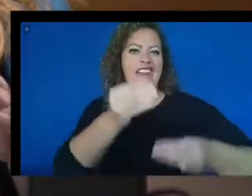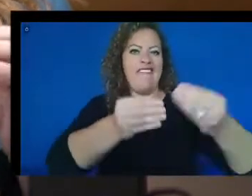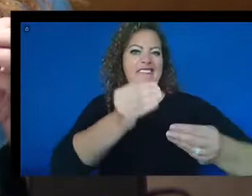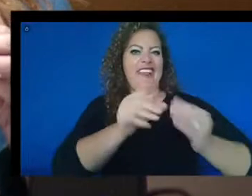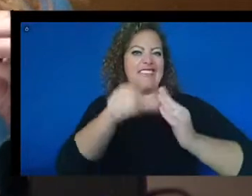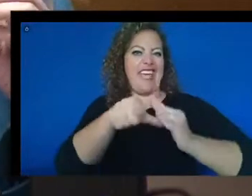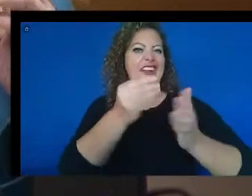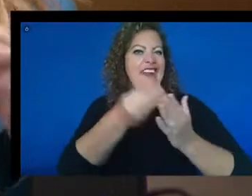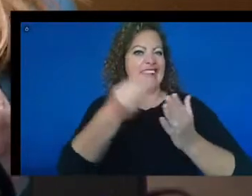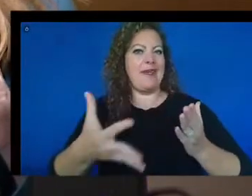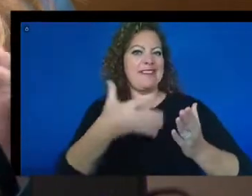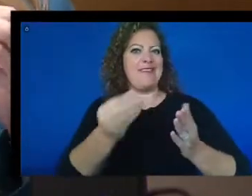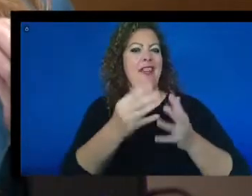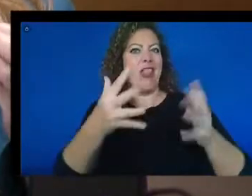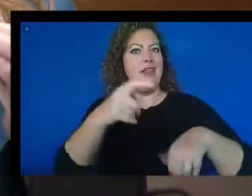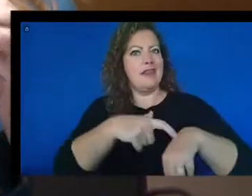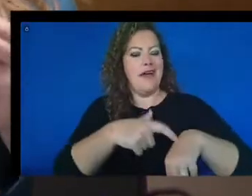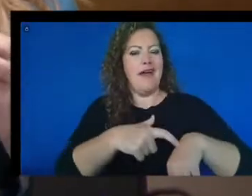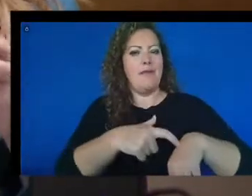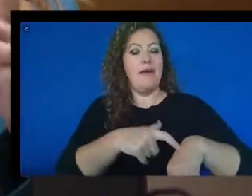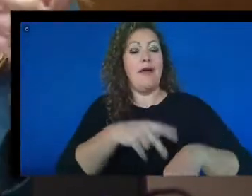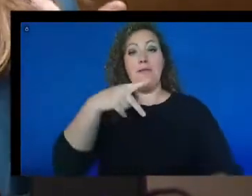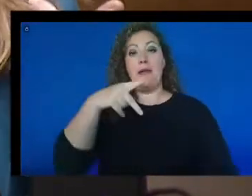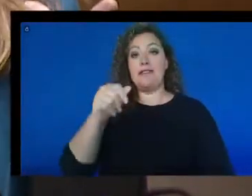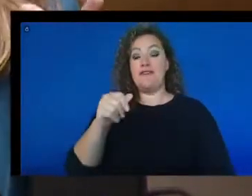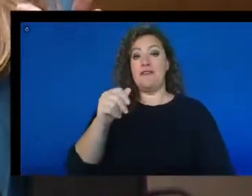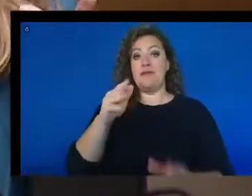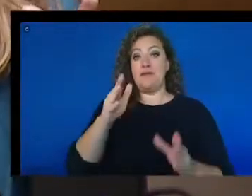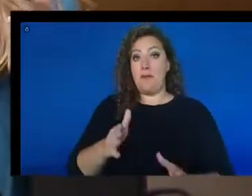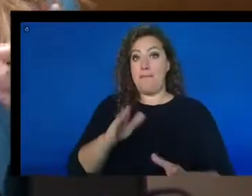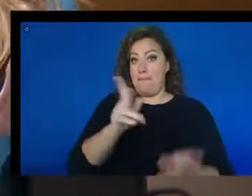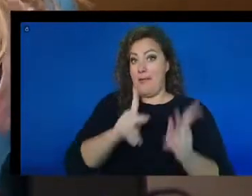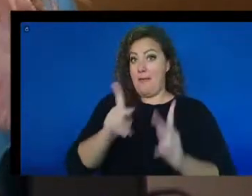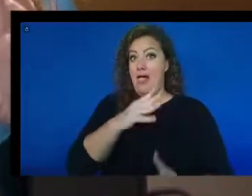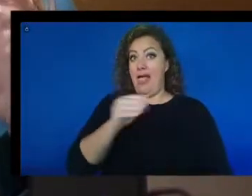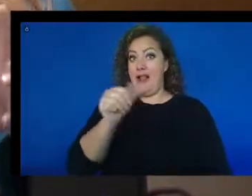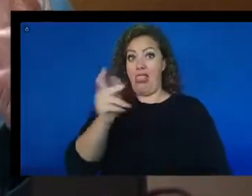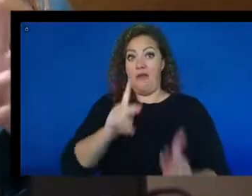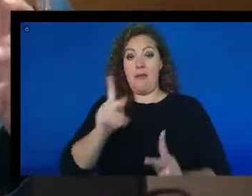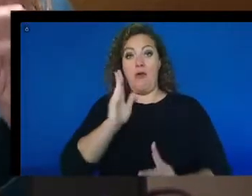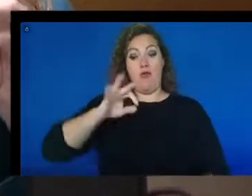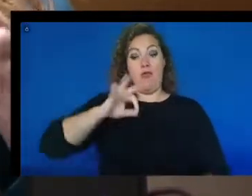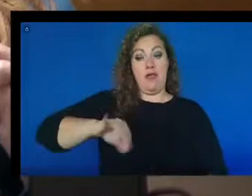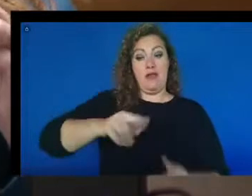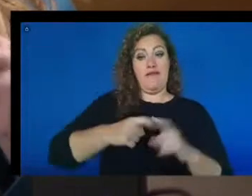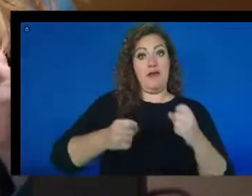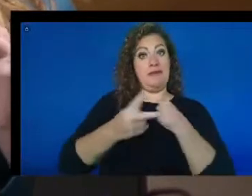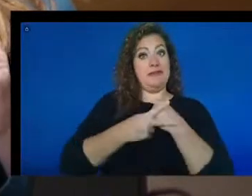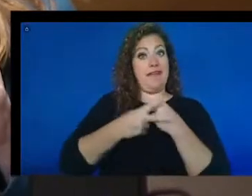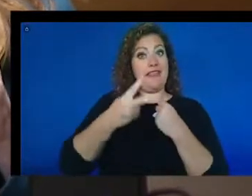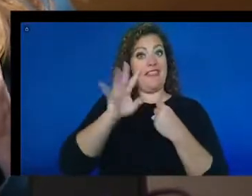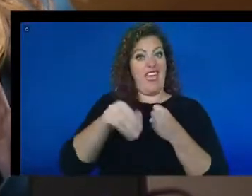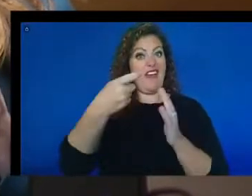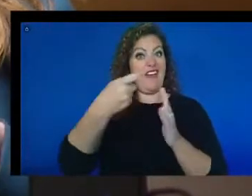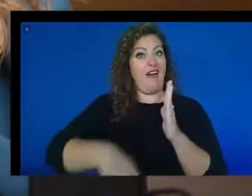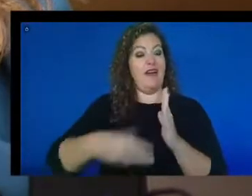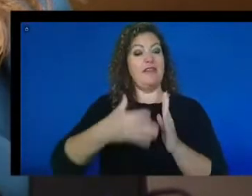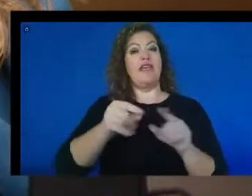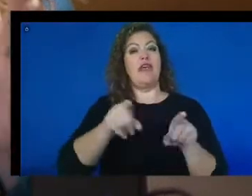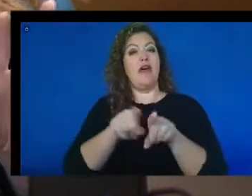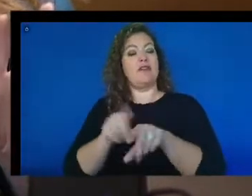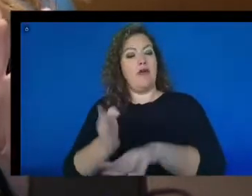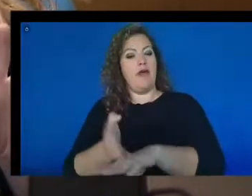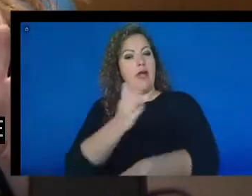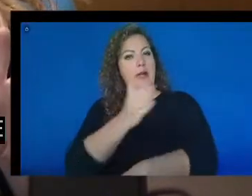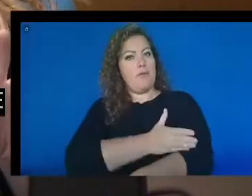and time consuming. And Pennsylvania's and others will benefit not only from that cost savings, but from the improved level of customer service